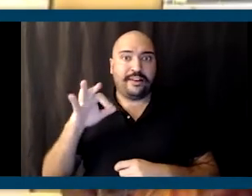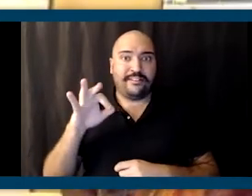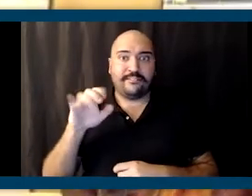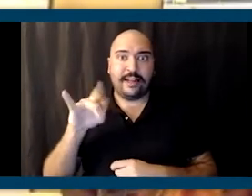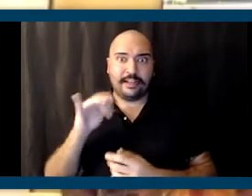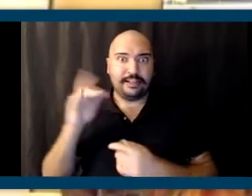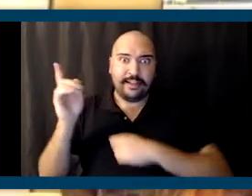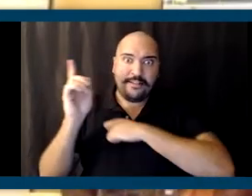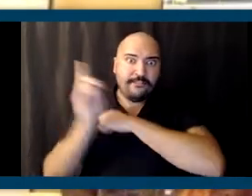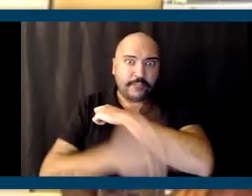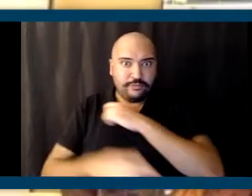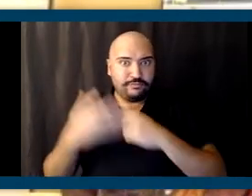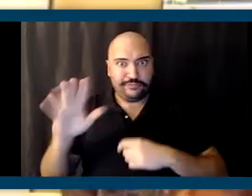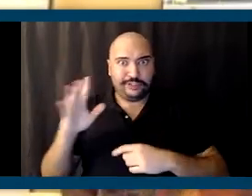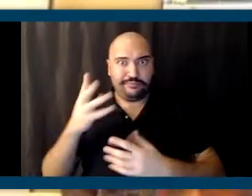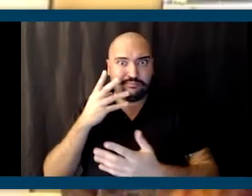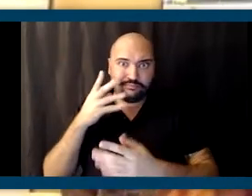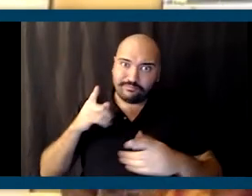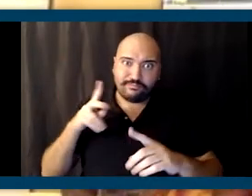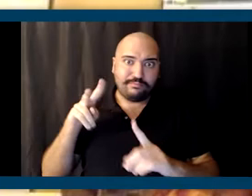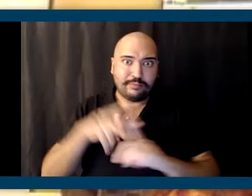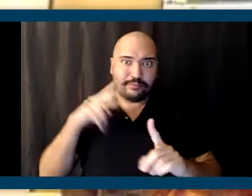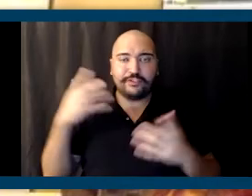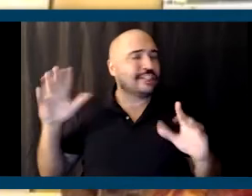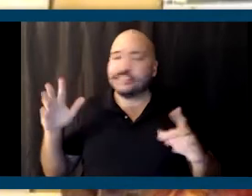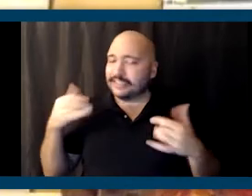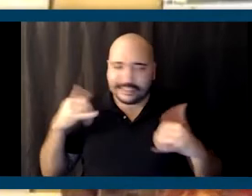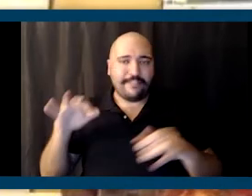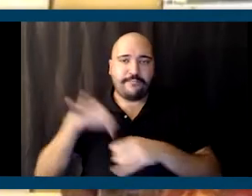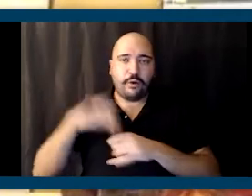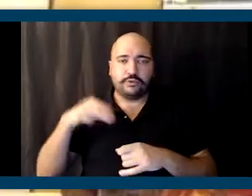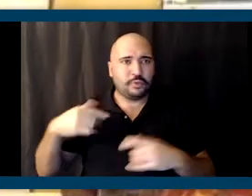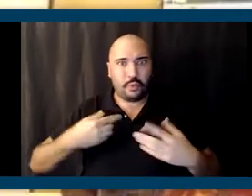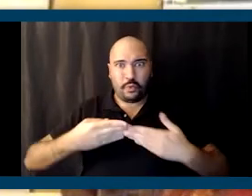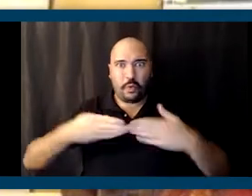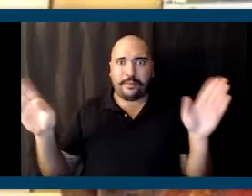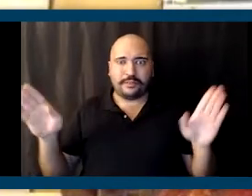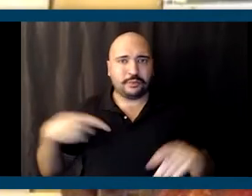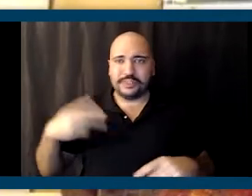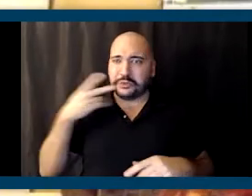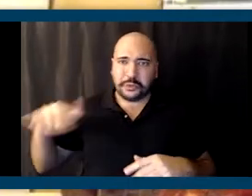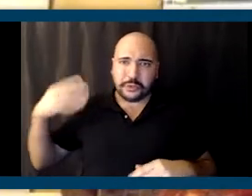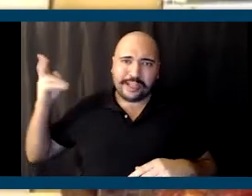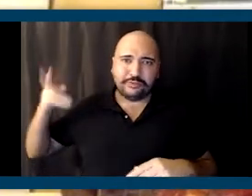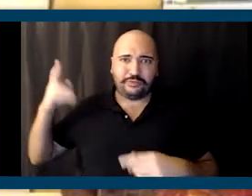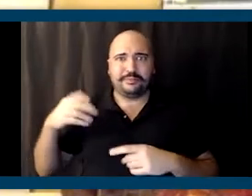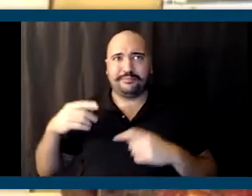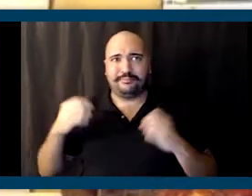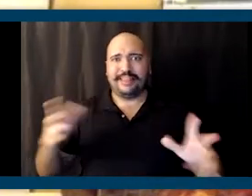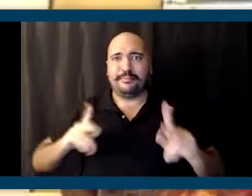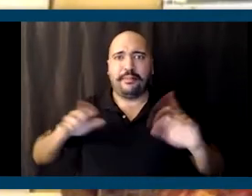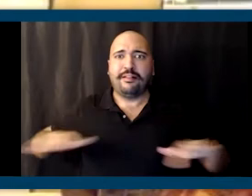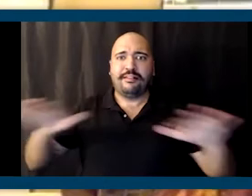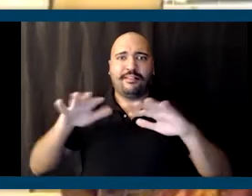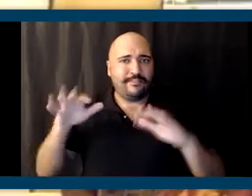vote in California. And so we have opened up the franchise. And as a result, we see record numbers of individuals voting. And as a result of